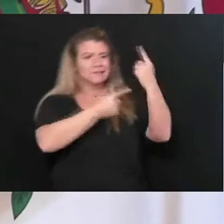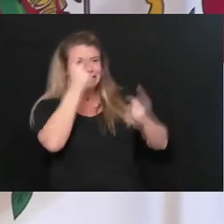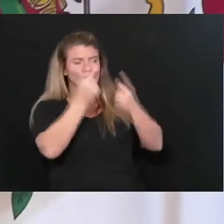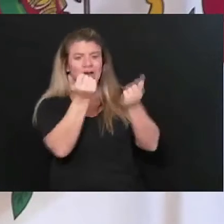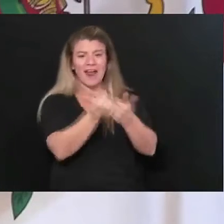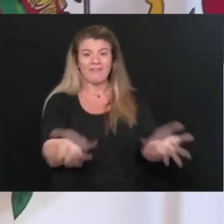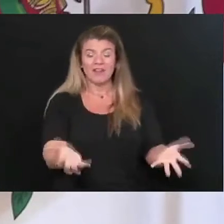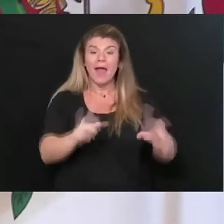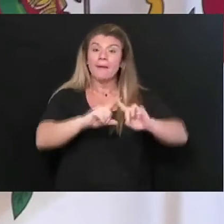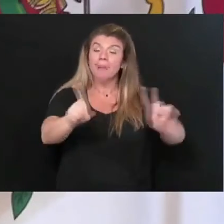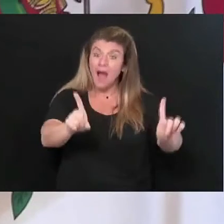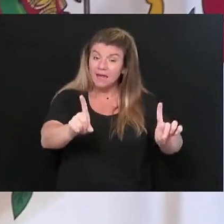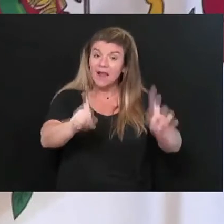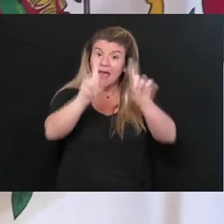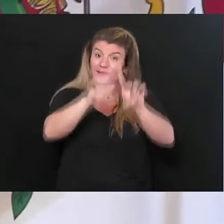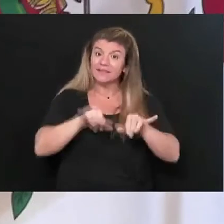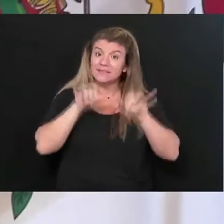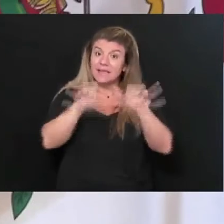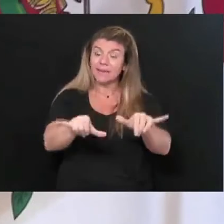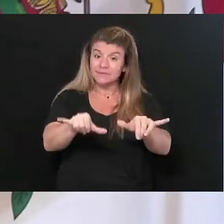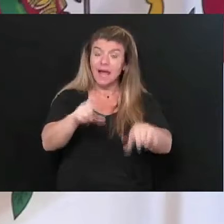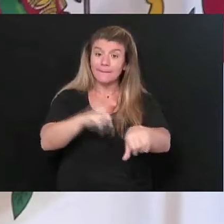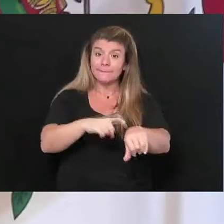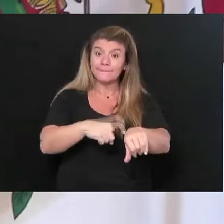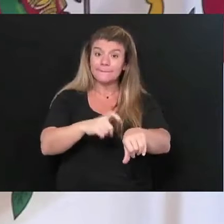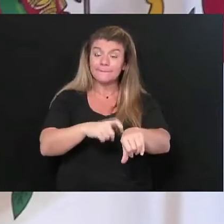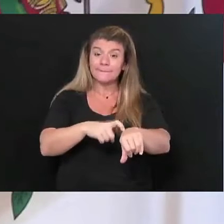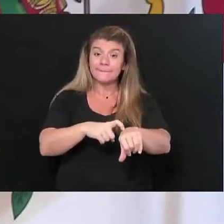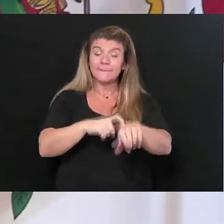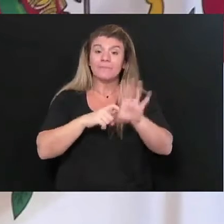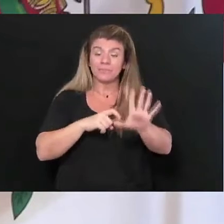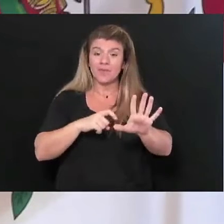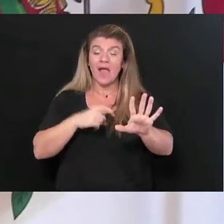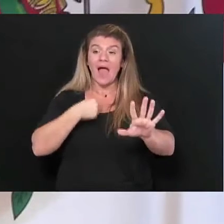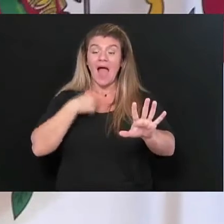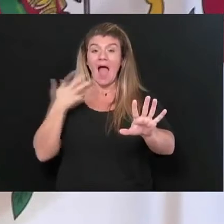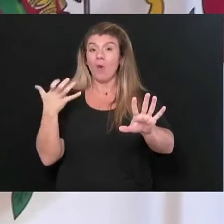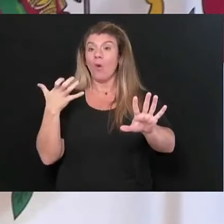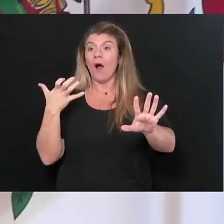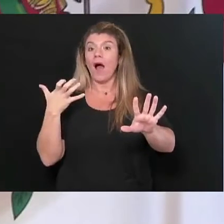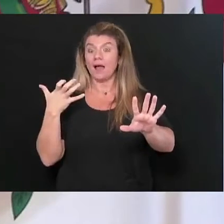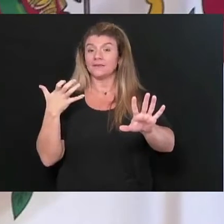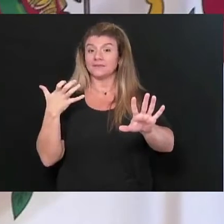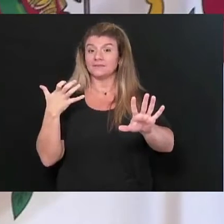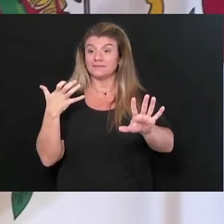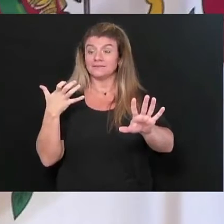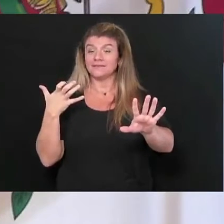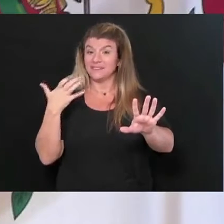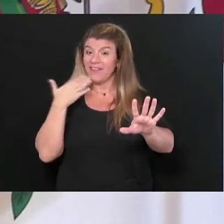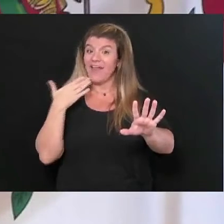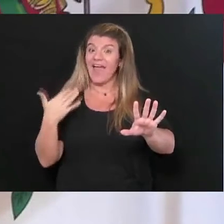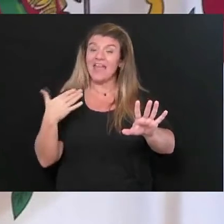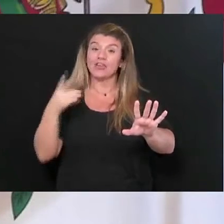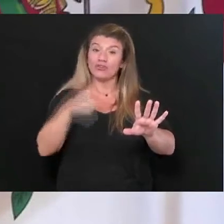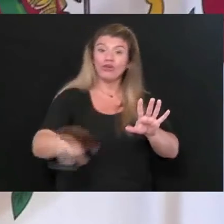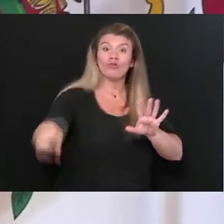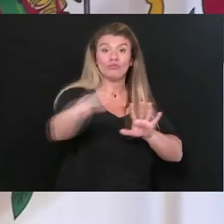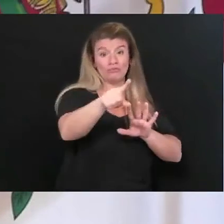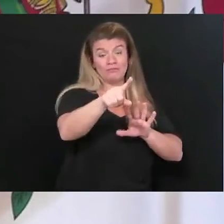But at the same time, I want to take one second to again thank the West Virginia people, because